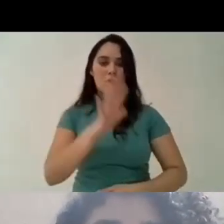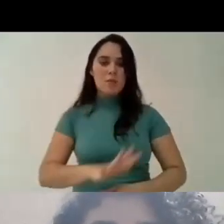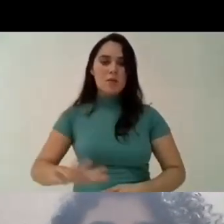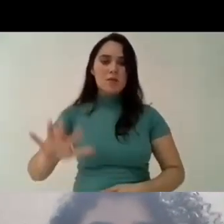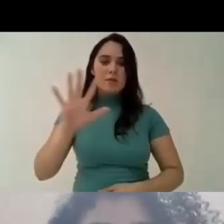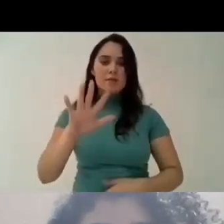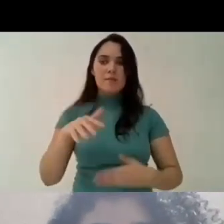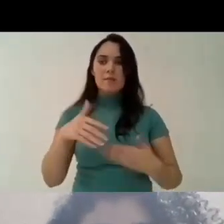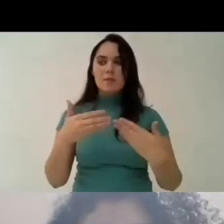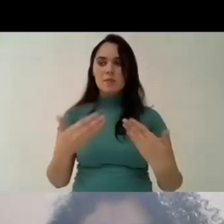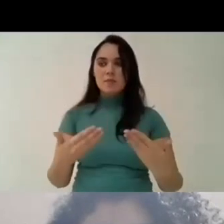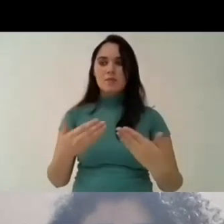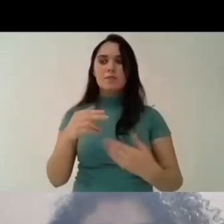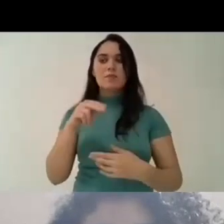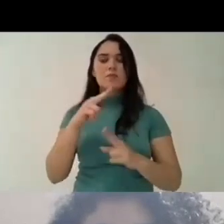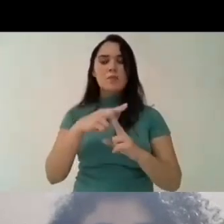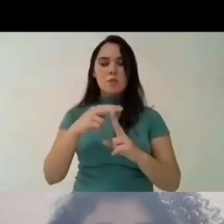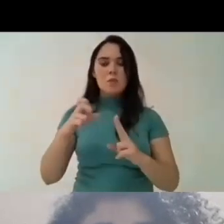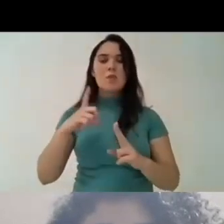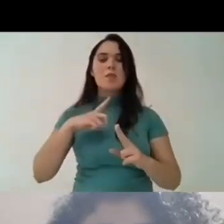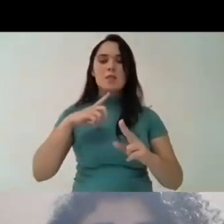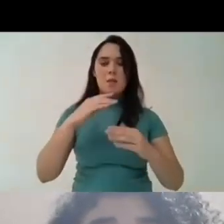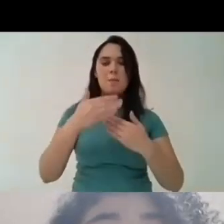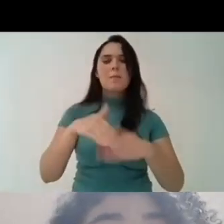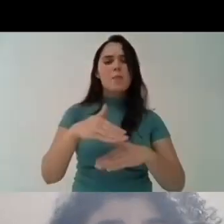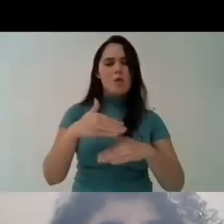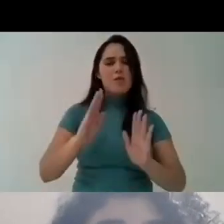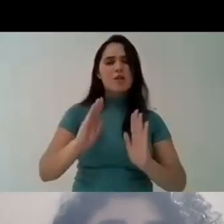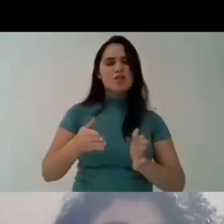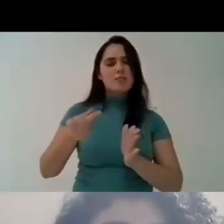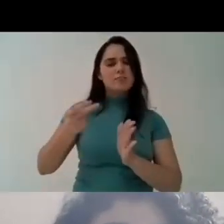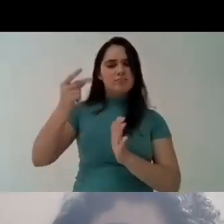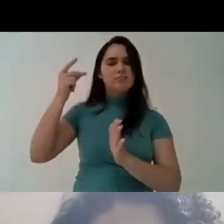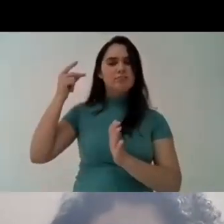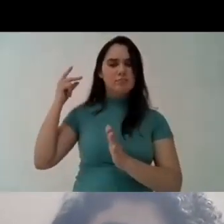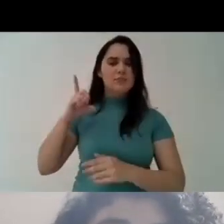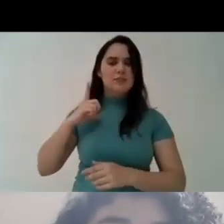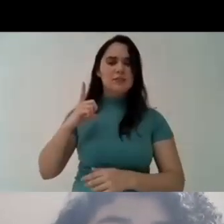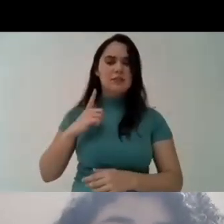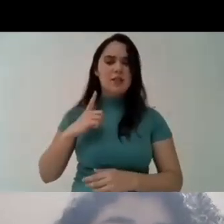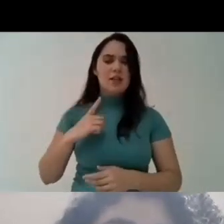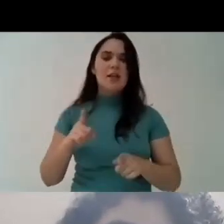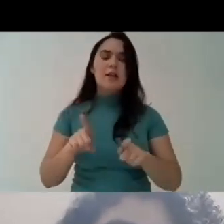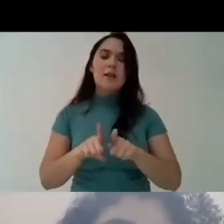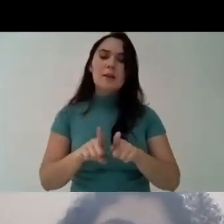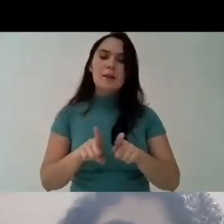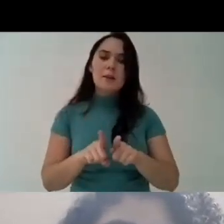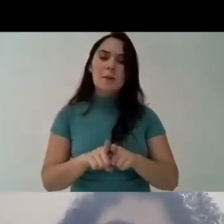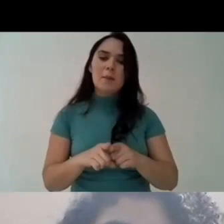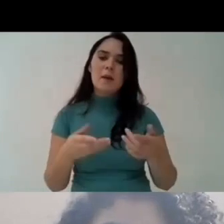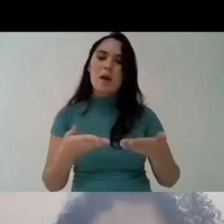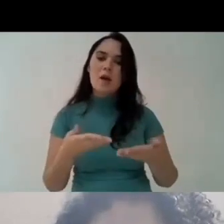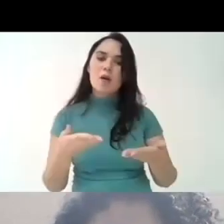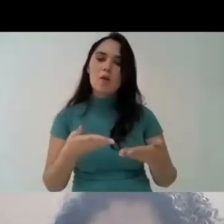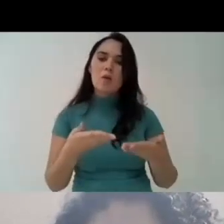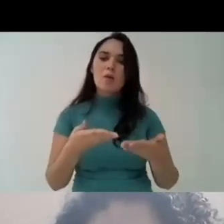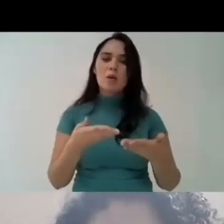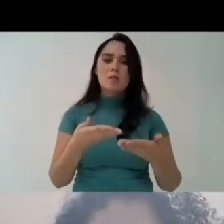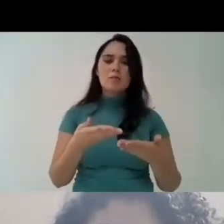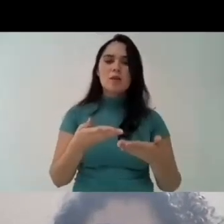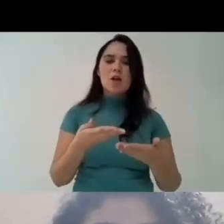so unicamp for example uh now